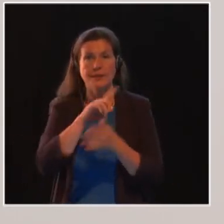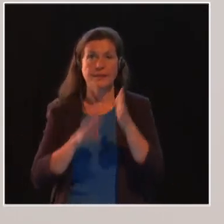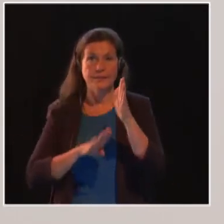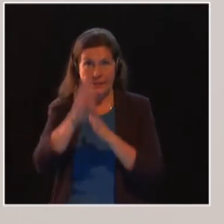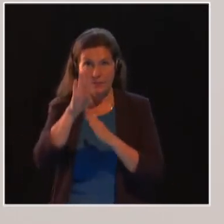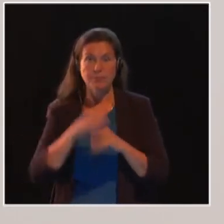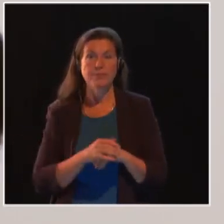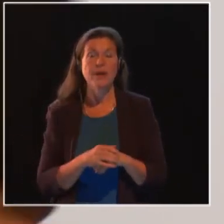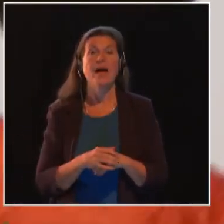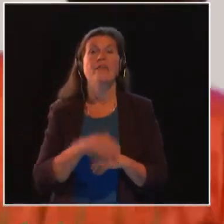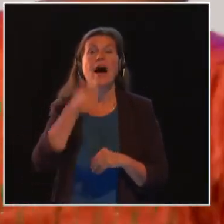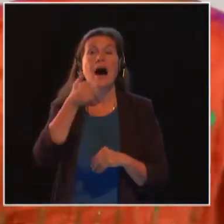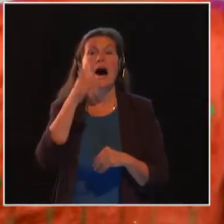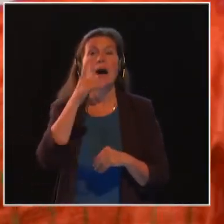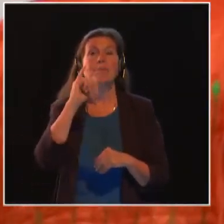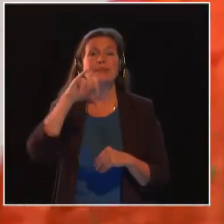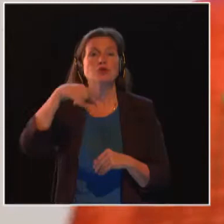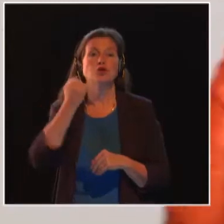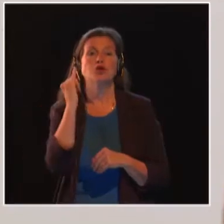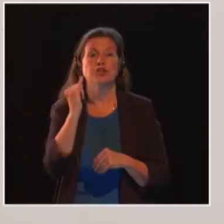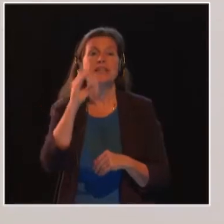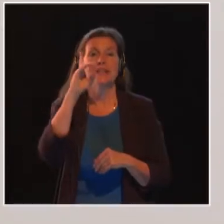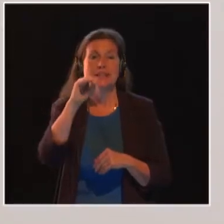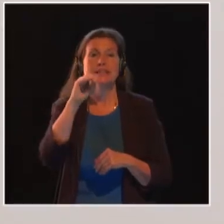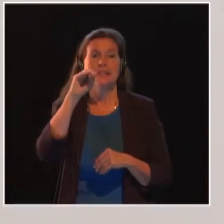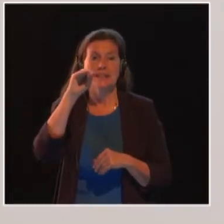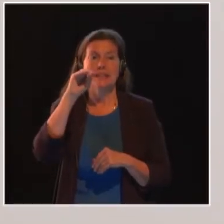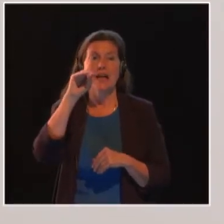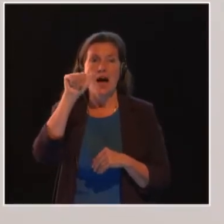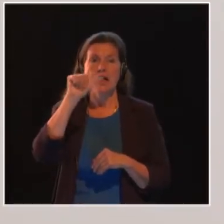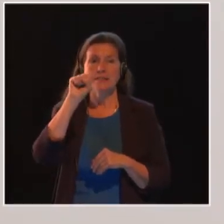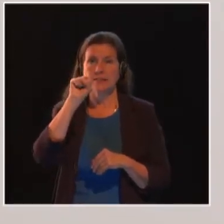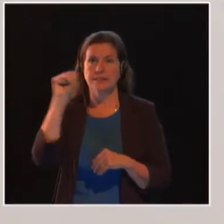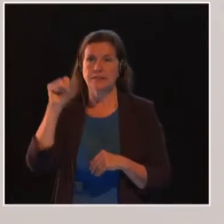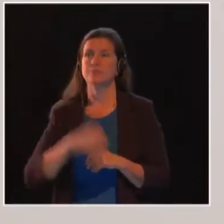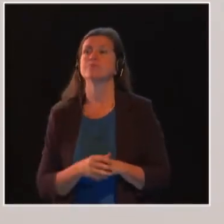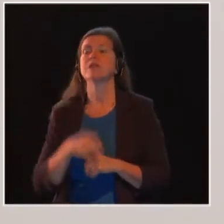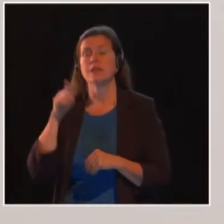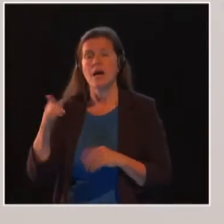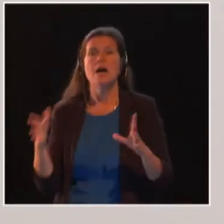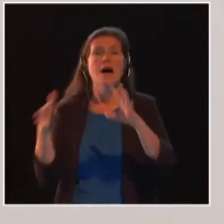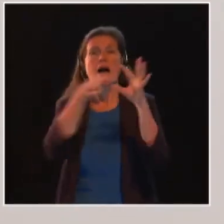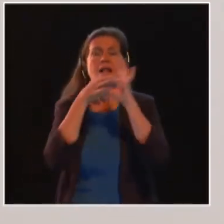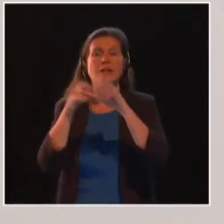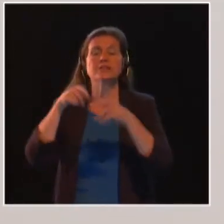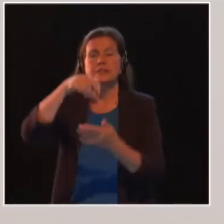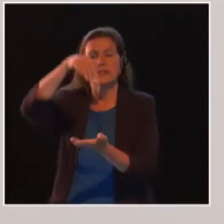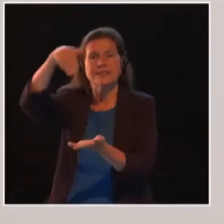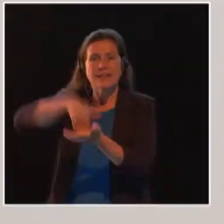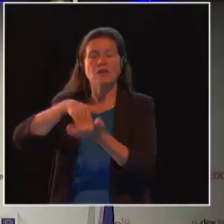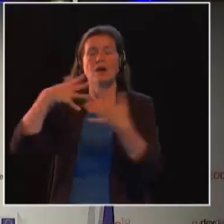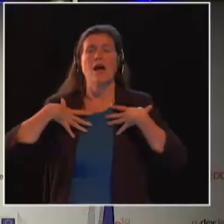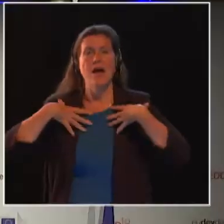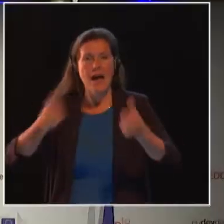And Abhijit Das, the Global Co-Chair of the Men Engage Alliance and Director of the Center for Health and